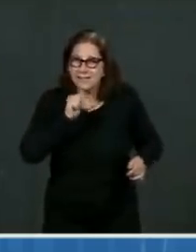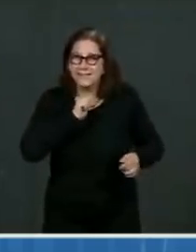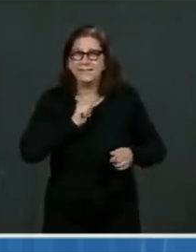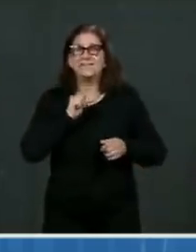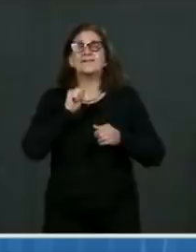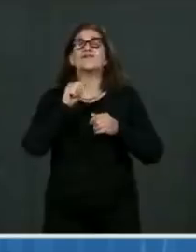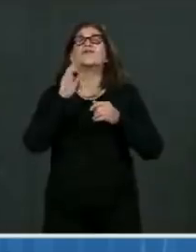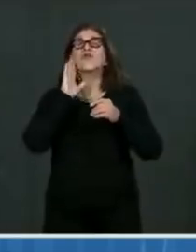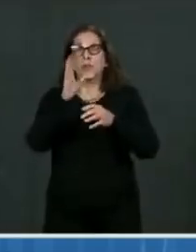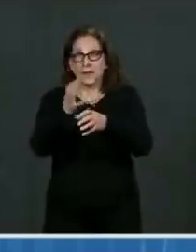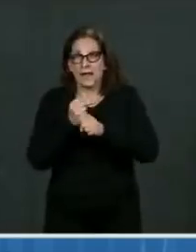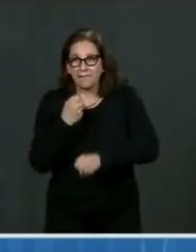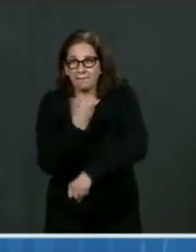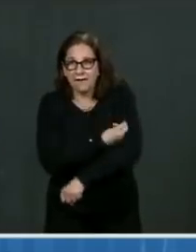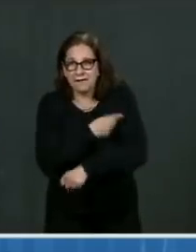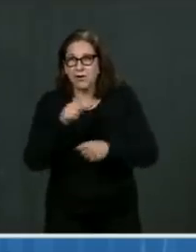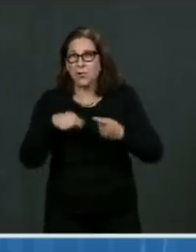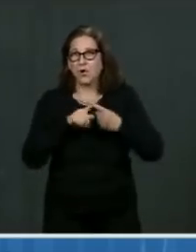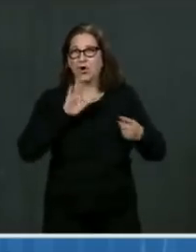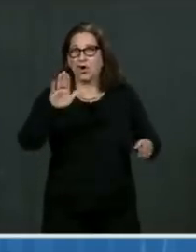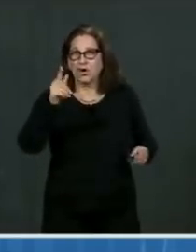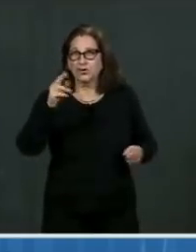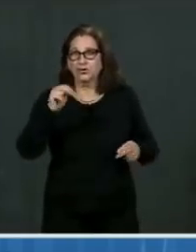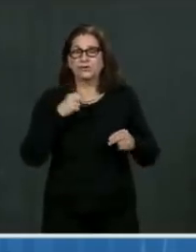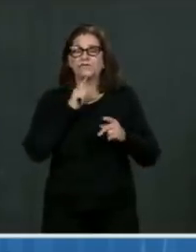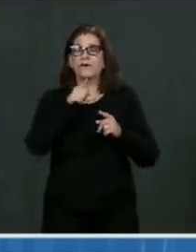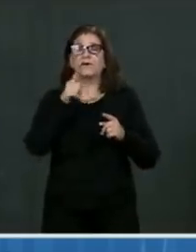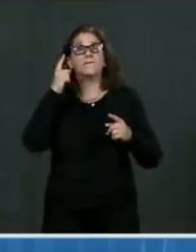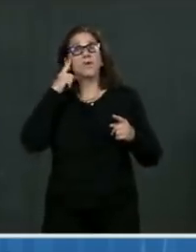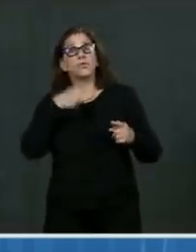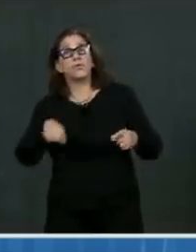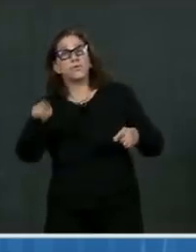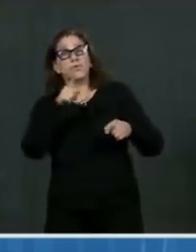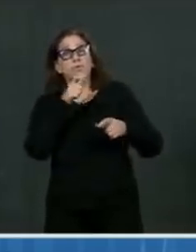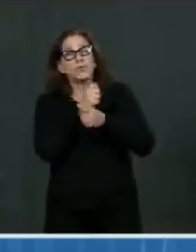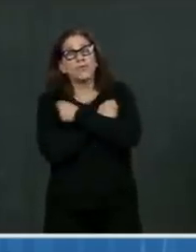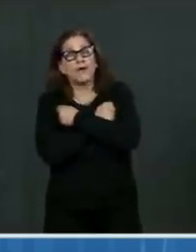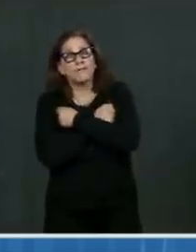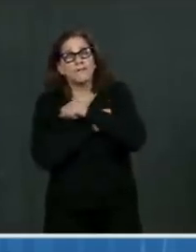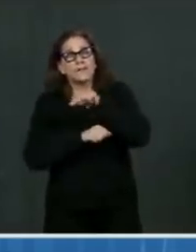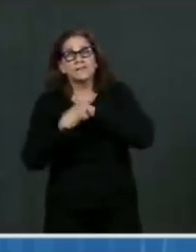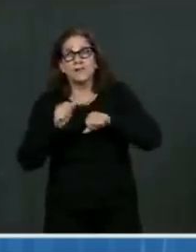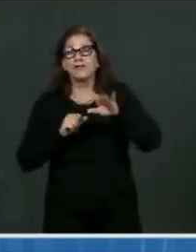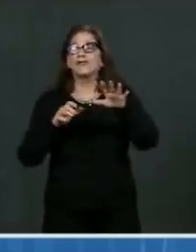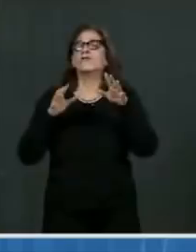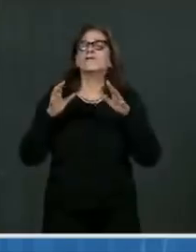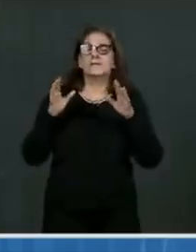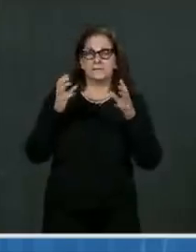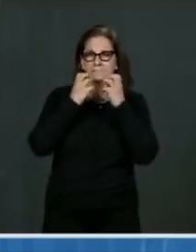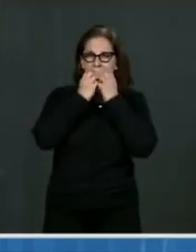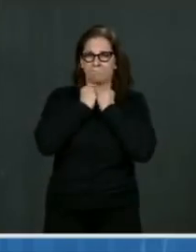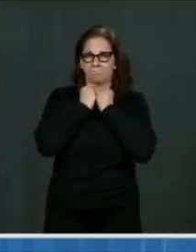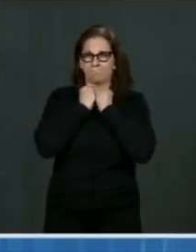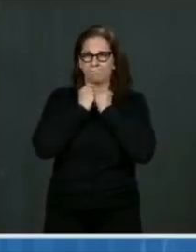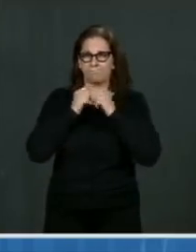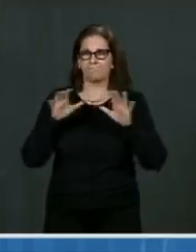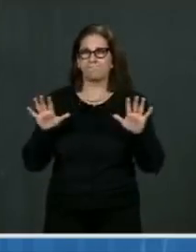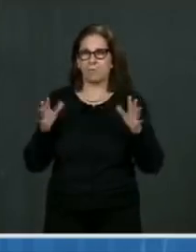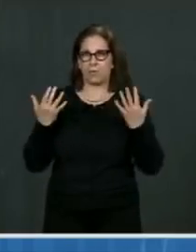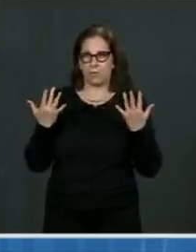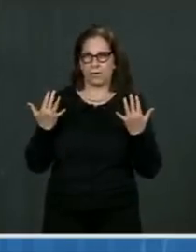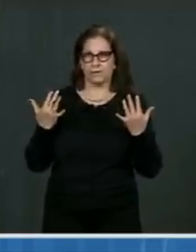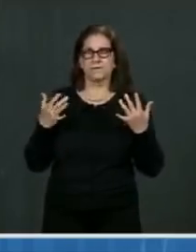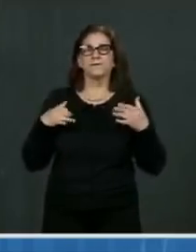that we all love will still be here when this pandemic ends. The trajectory of the pandemic in the United